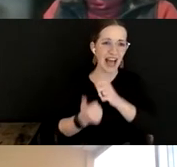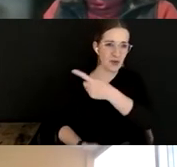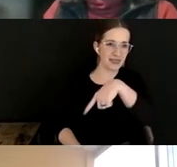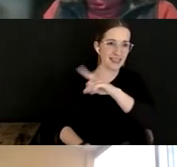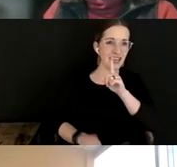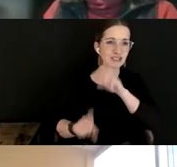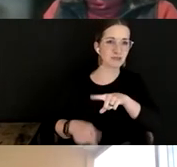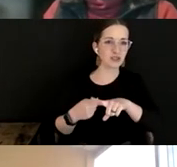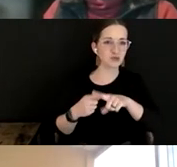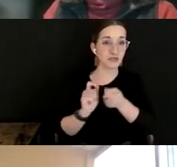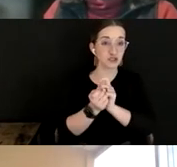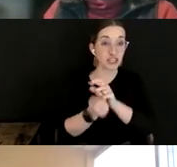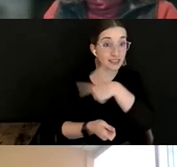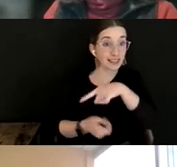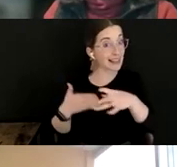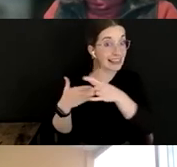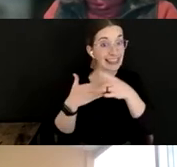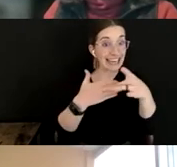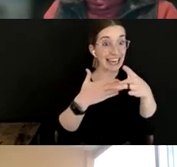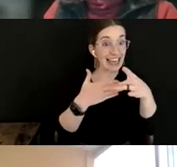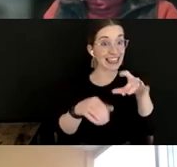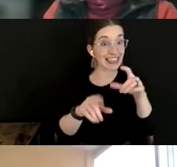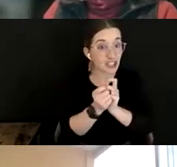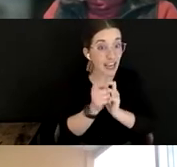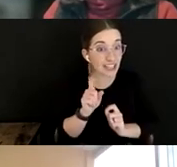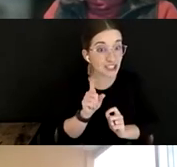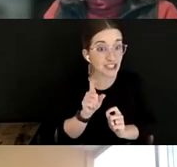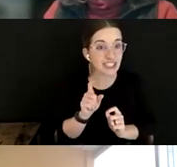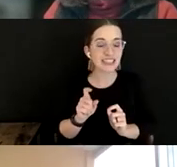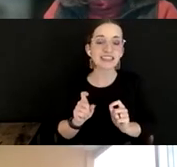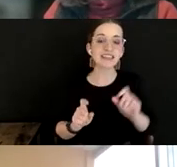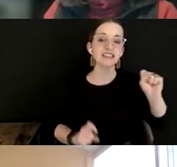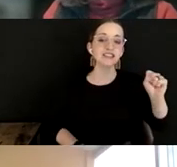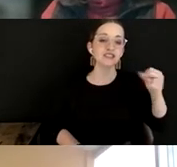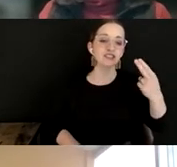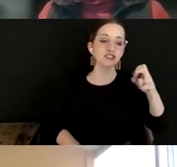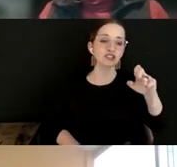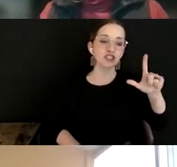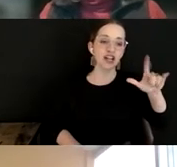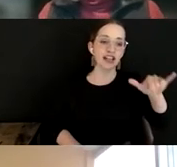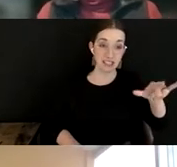Are they leading the change? And maybe for this one, Shelley, do you mind kind of starting this discussion?